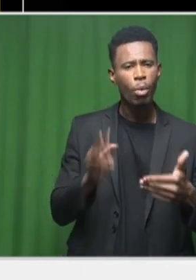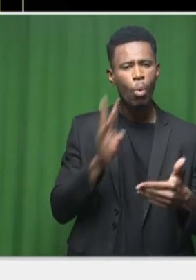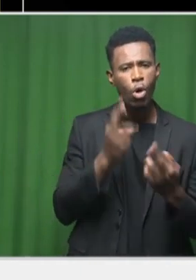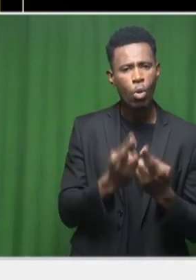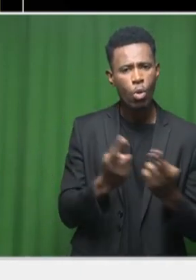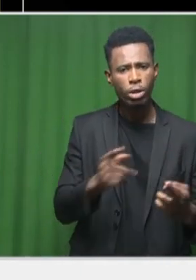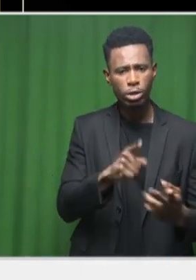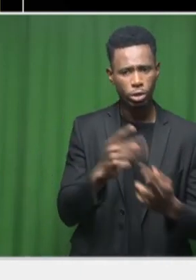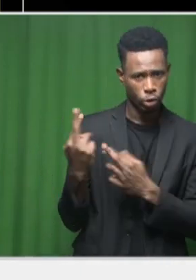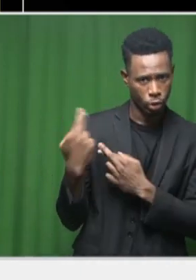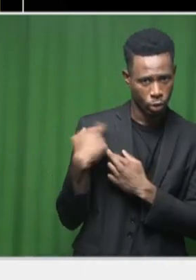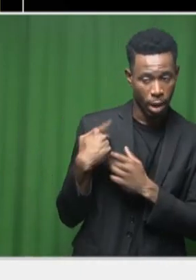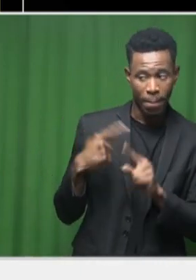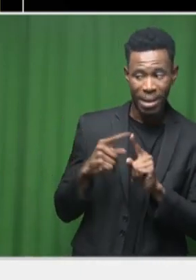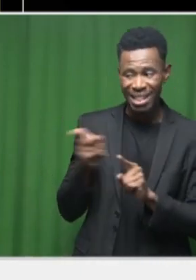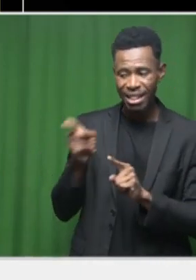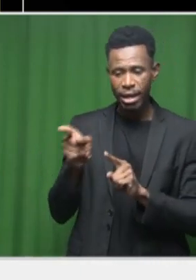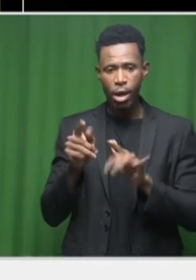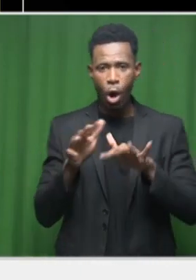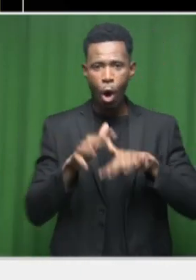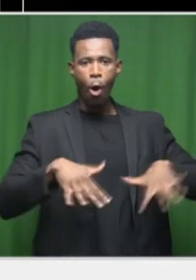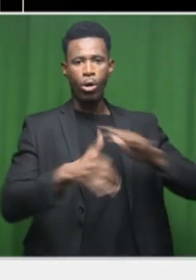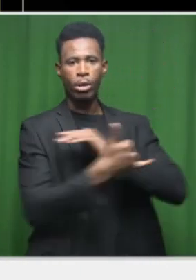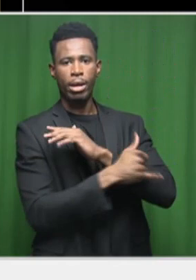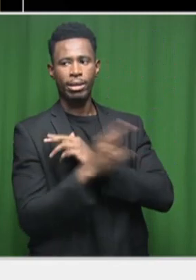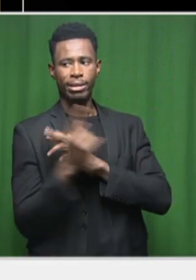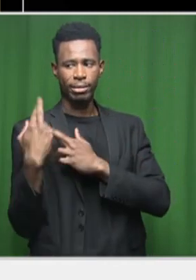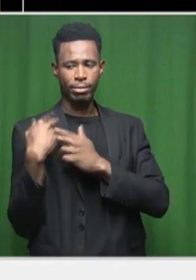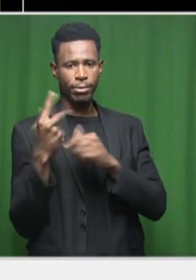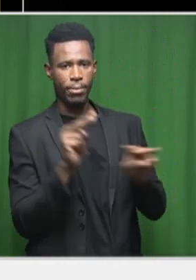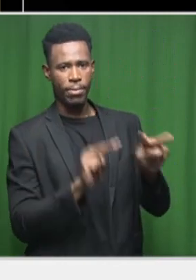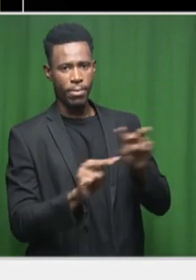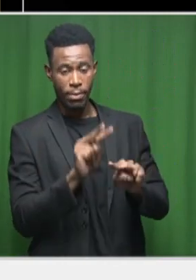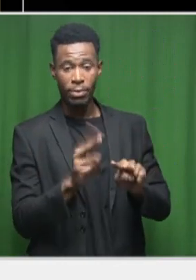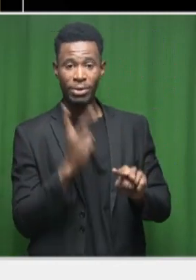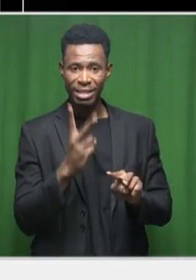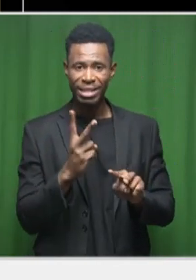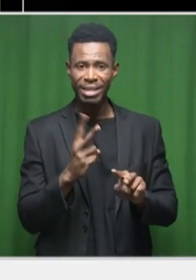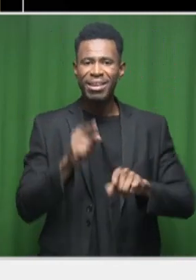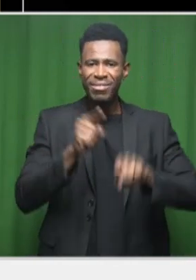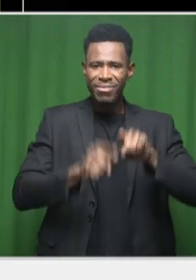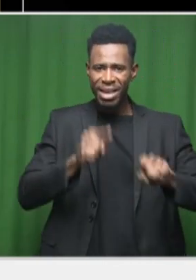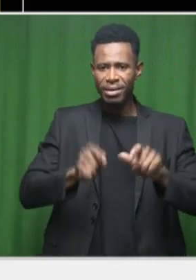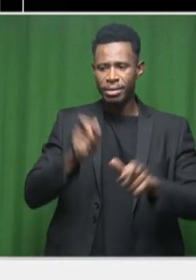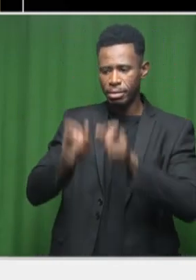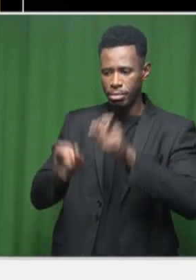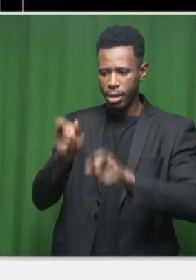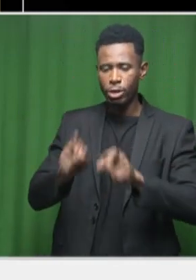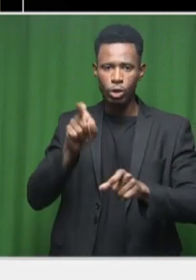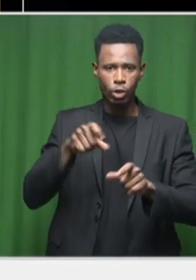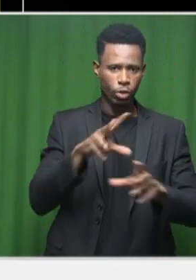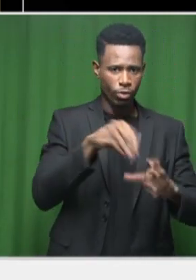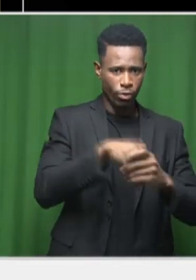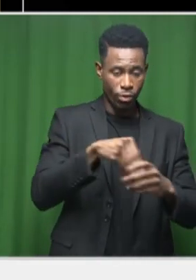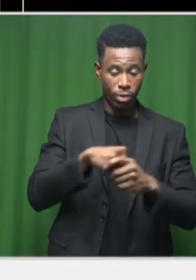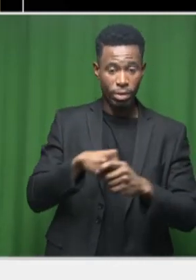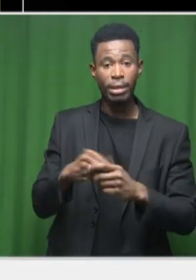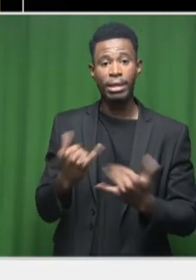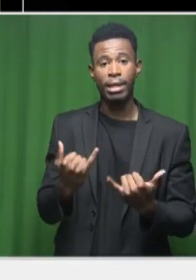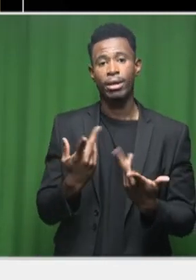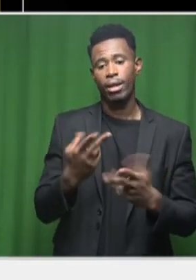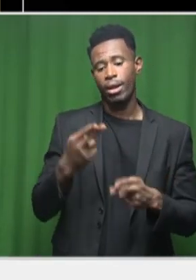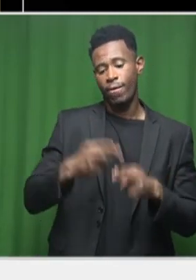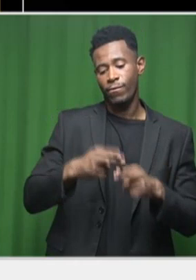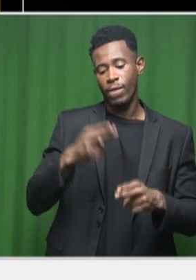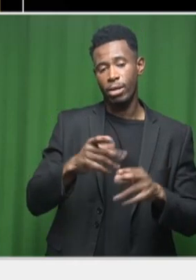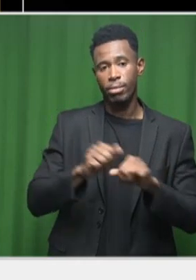complex system. It's lots of role players at play. And I think that, hopefully, with the final release of the audit report at the